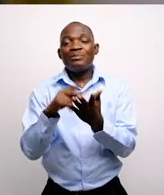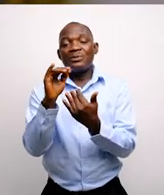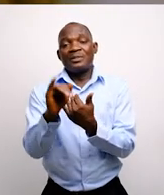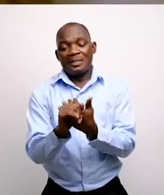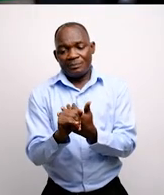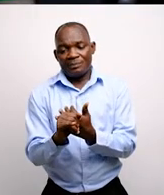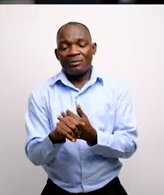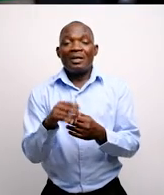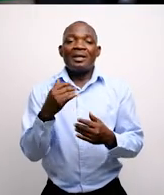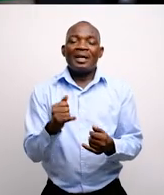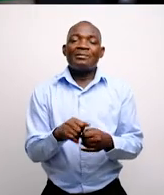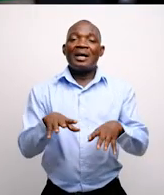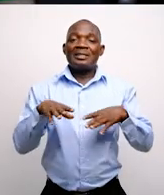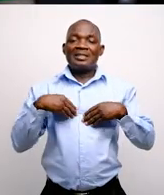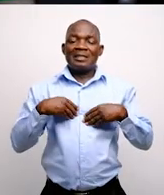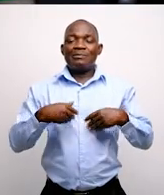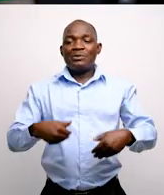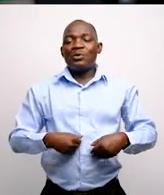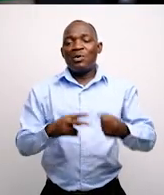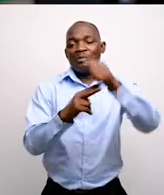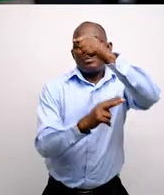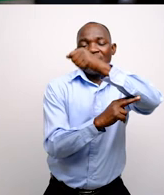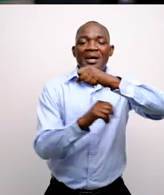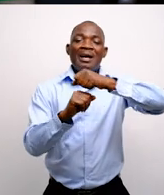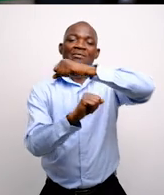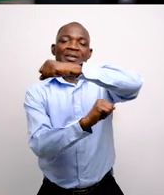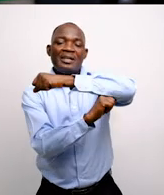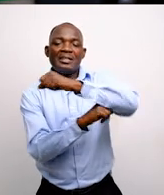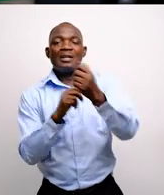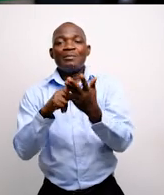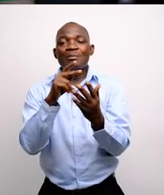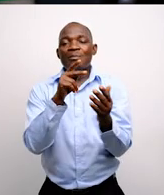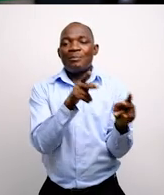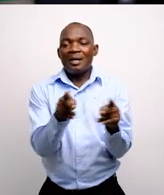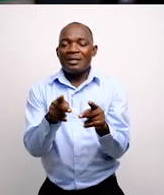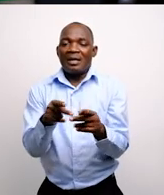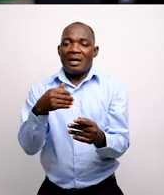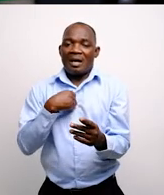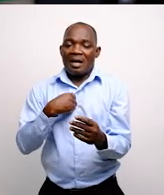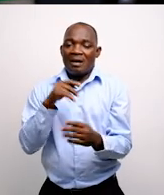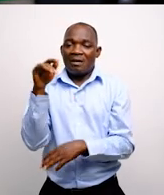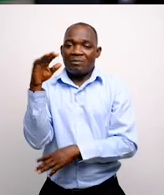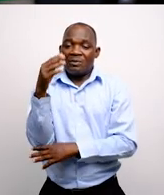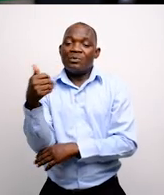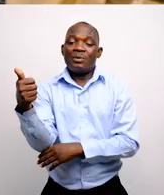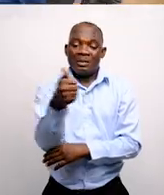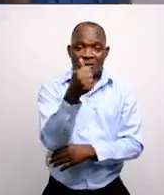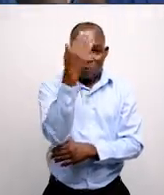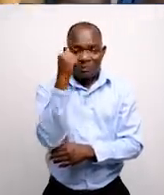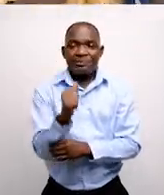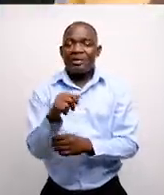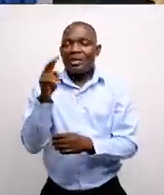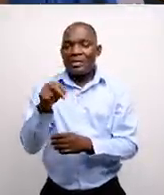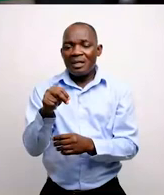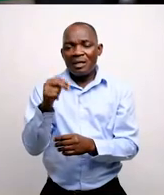CSIR PGI therefore endorses the Youth Bridge Foundation Plan to Own a Tree Campaign